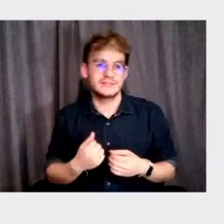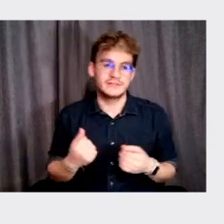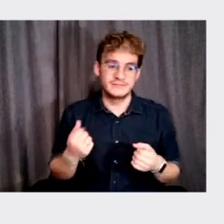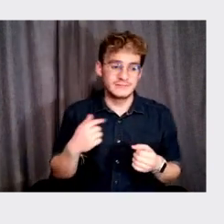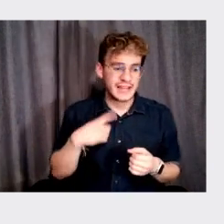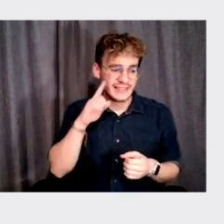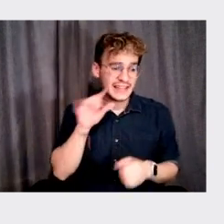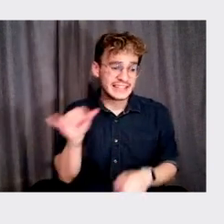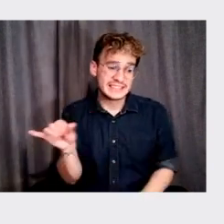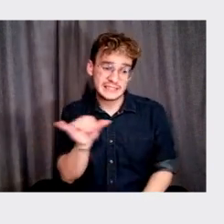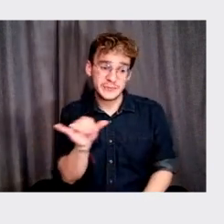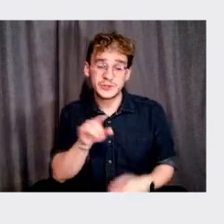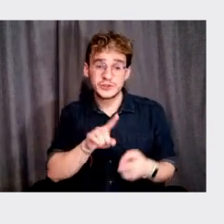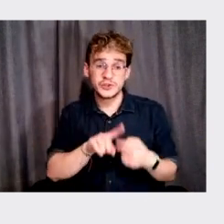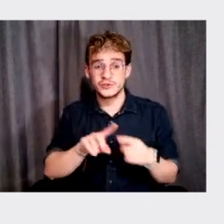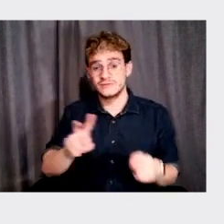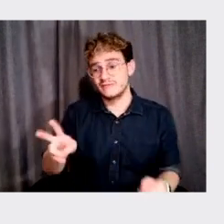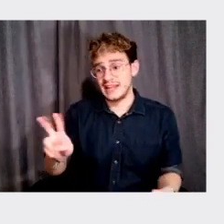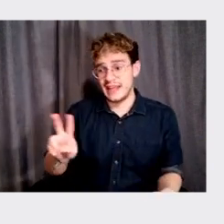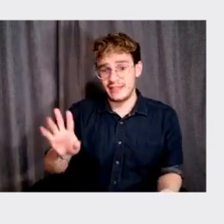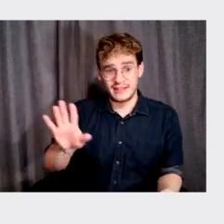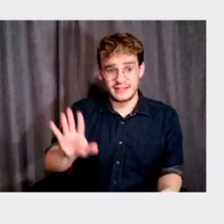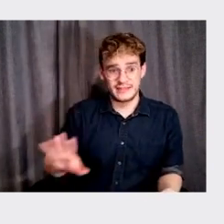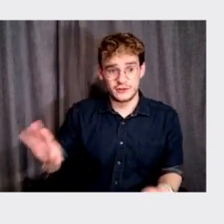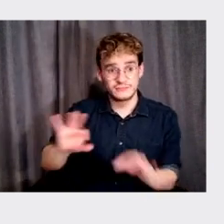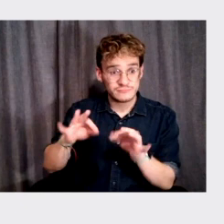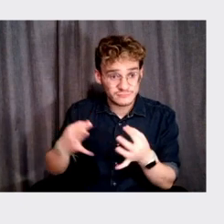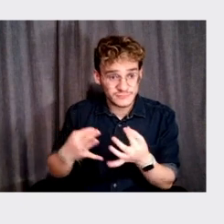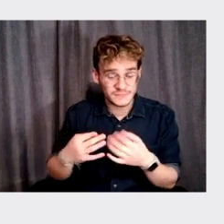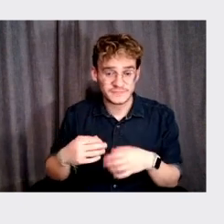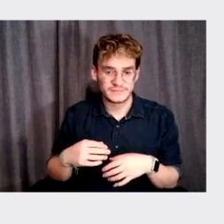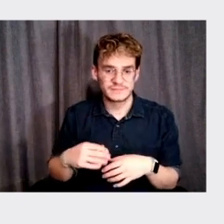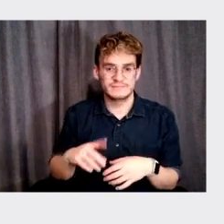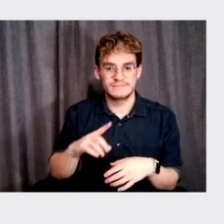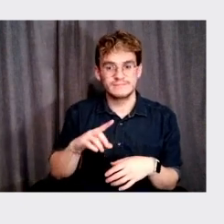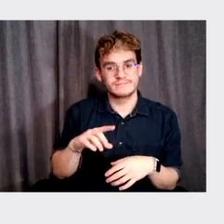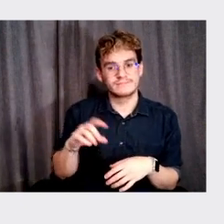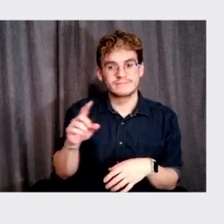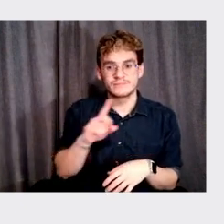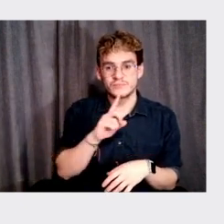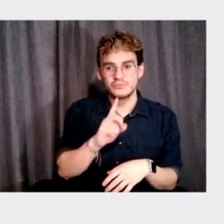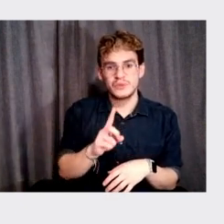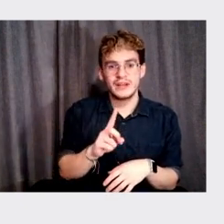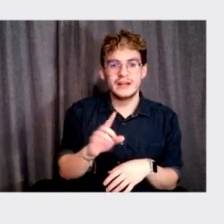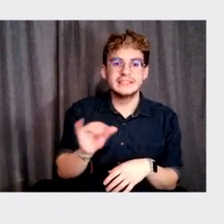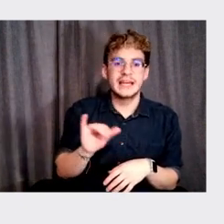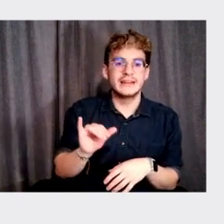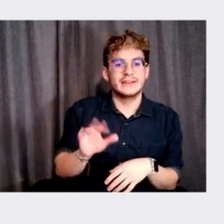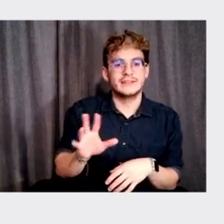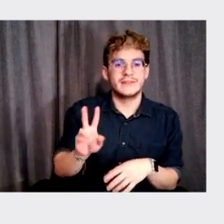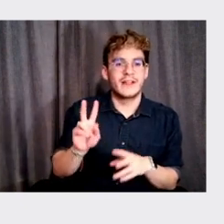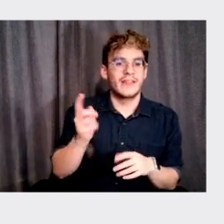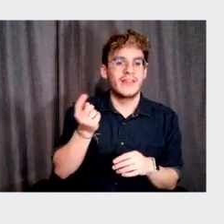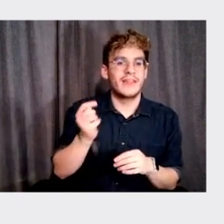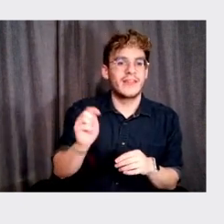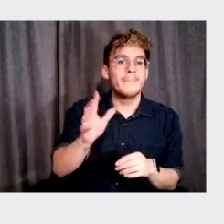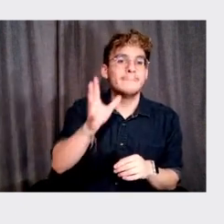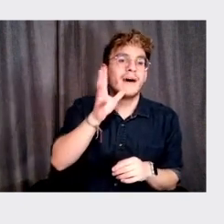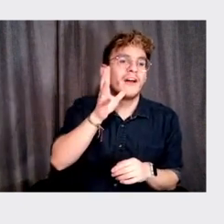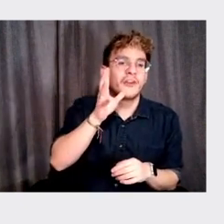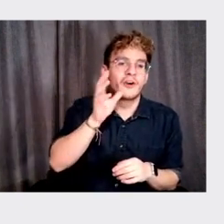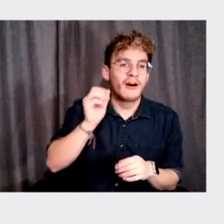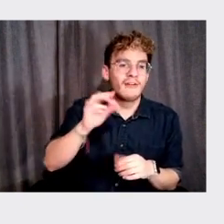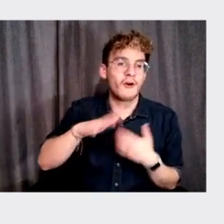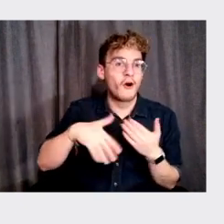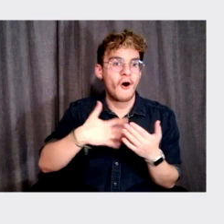similar to, to the Vignelles and, and, uh, you know, it's, it's actually the sort of the mother of all the creative